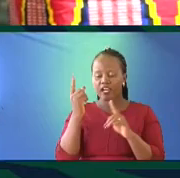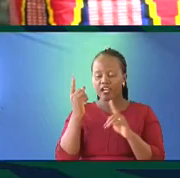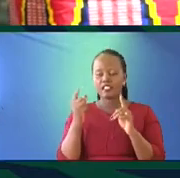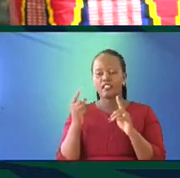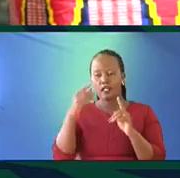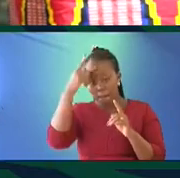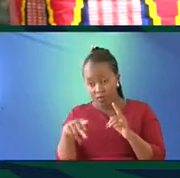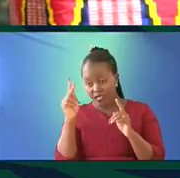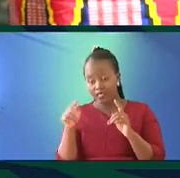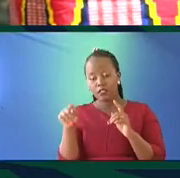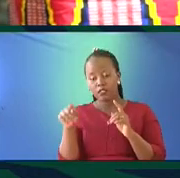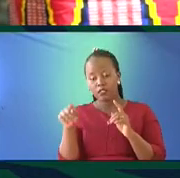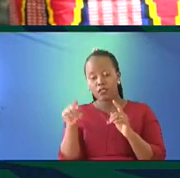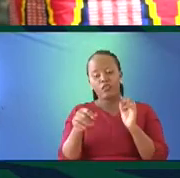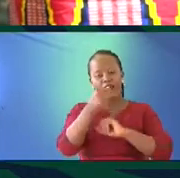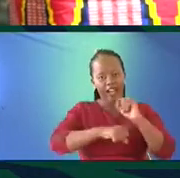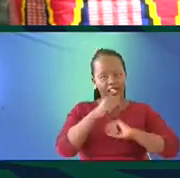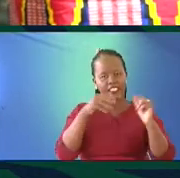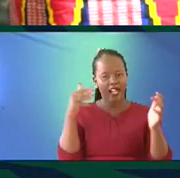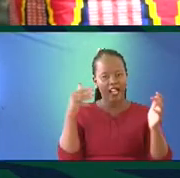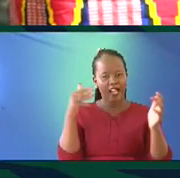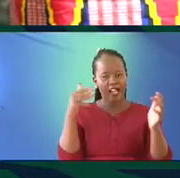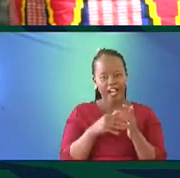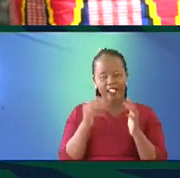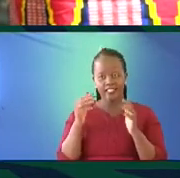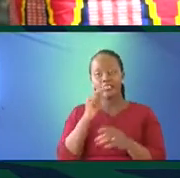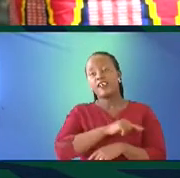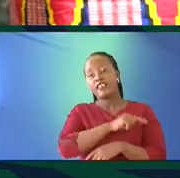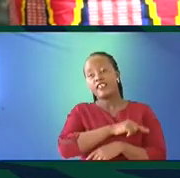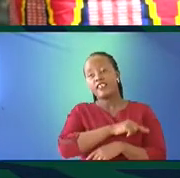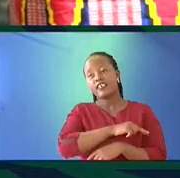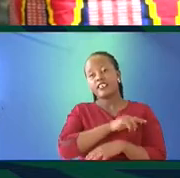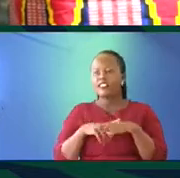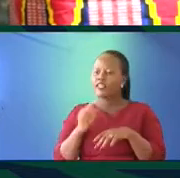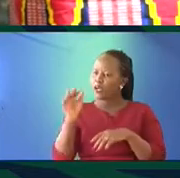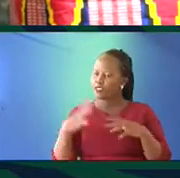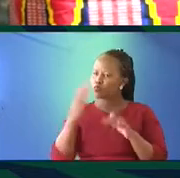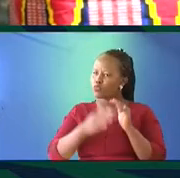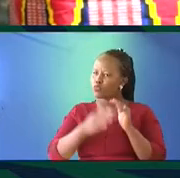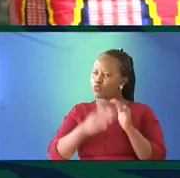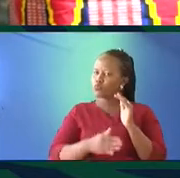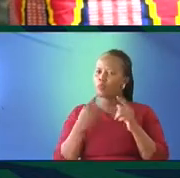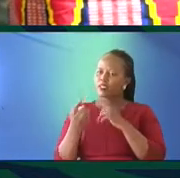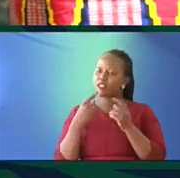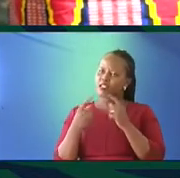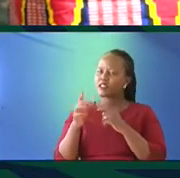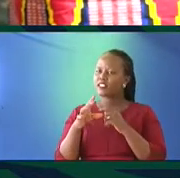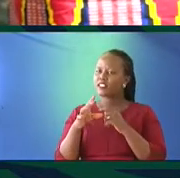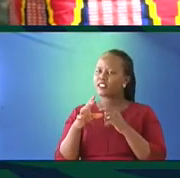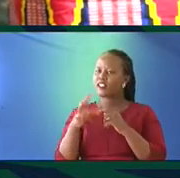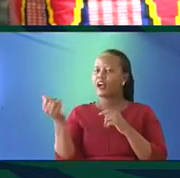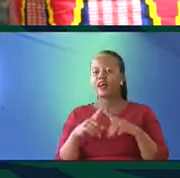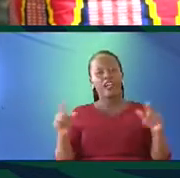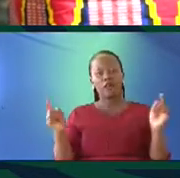monolingualism, we are actually acting against nature. When we tell people to stop speaking all those many different languages because they are confusing to